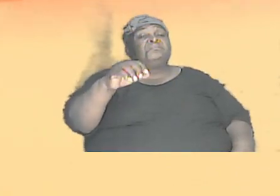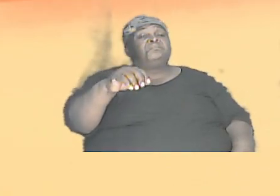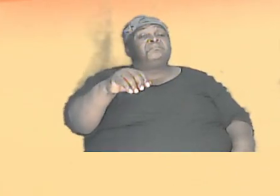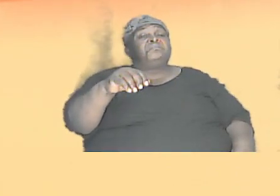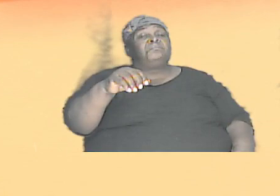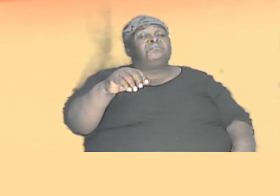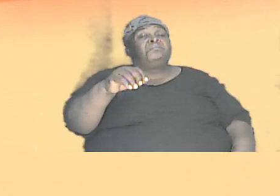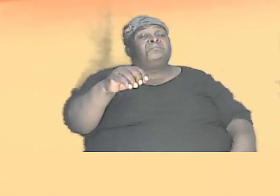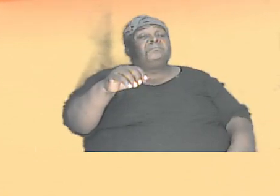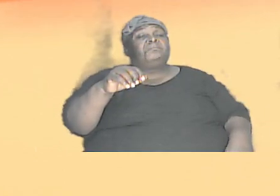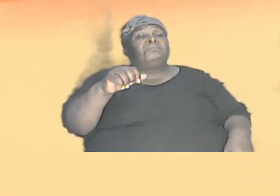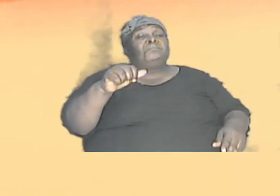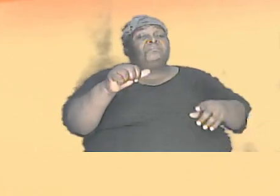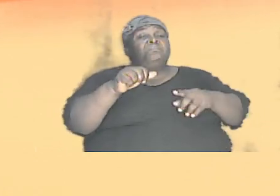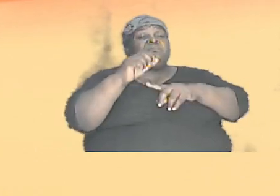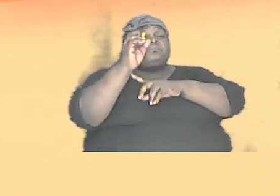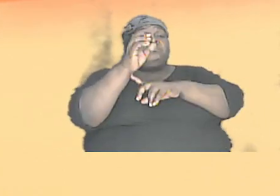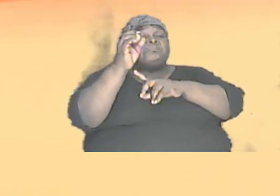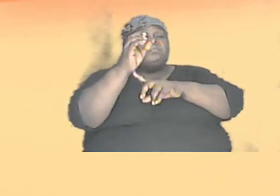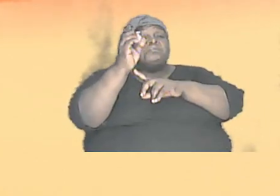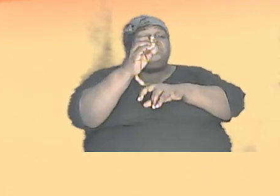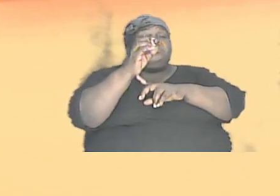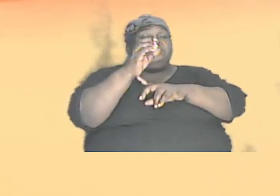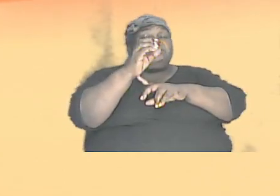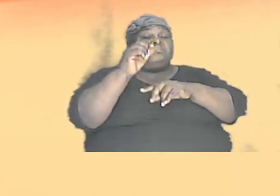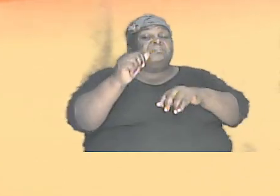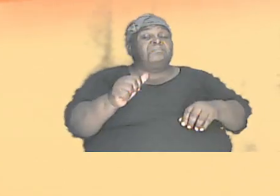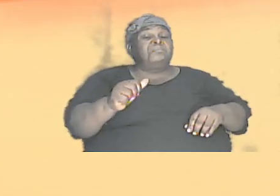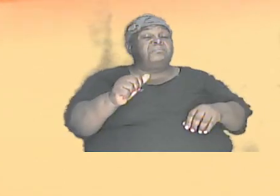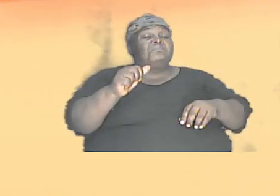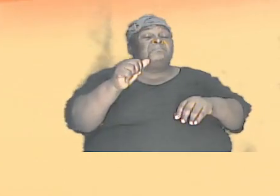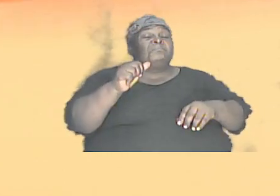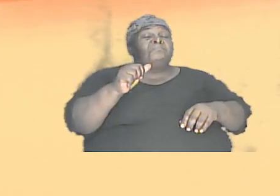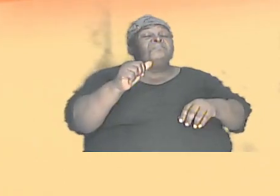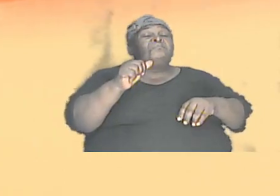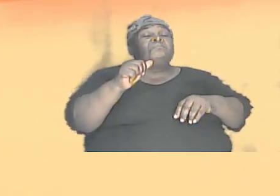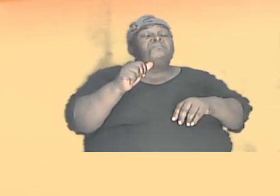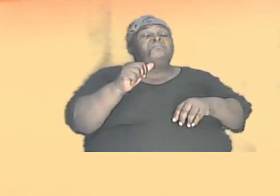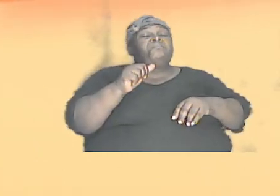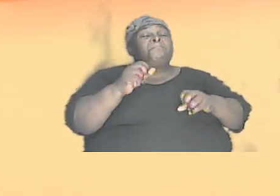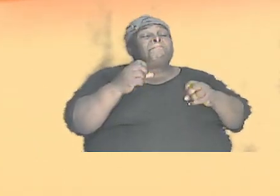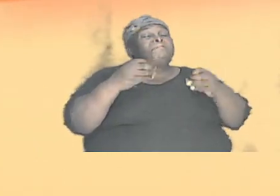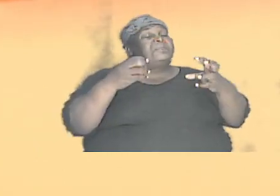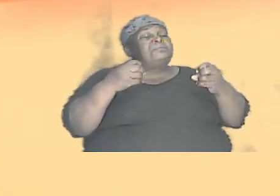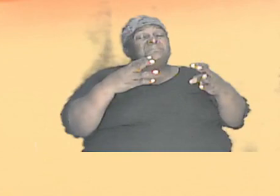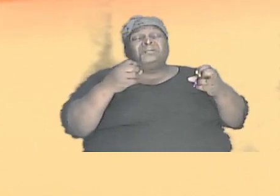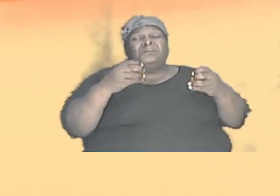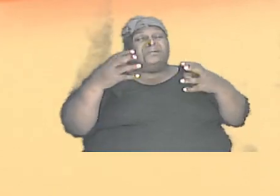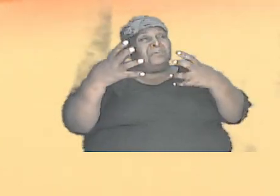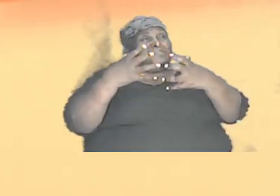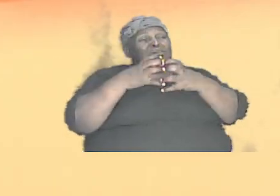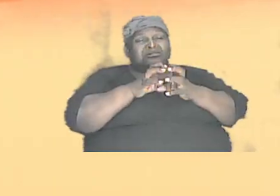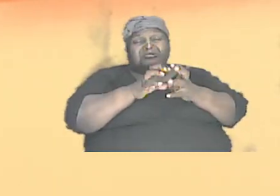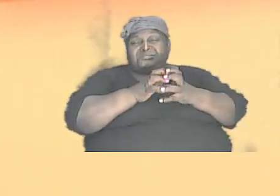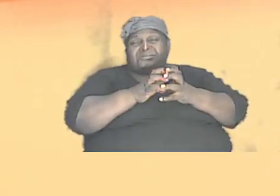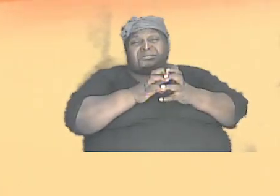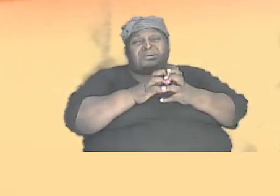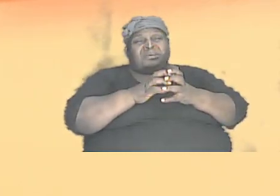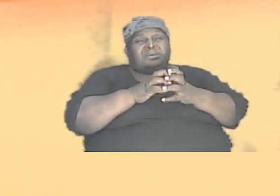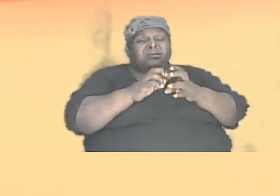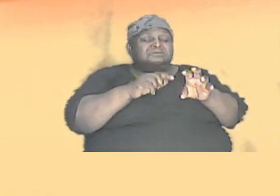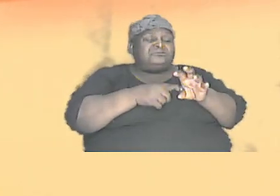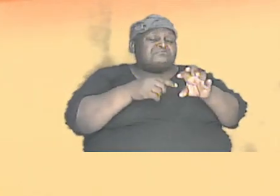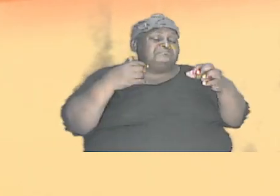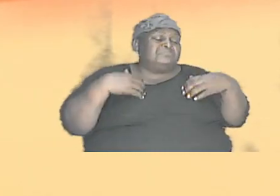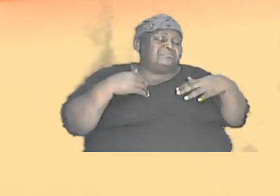B, common B, then the other one common C, and you have a number of different combinations and they start to have